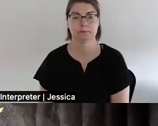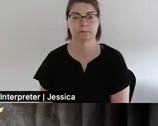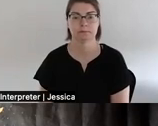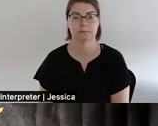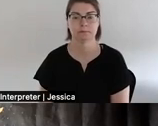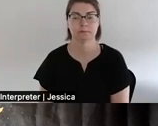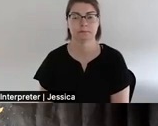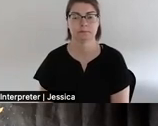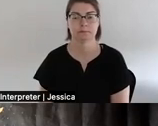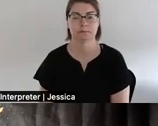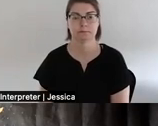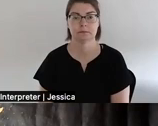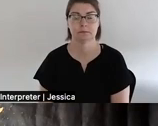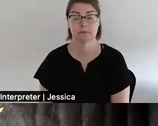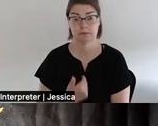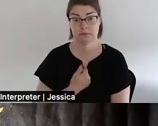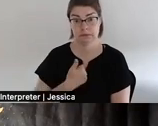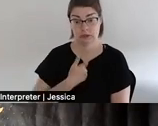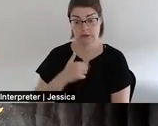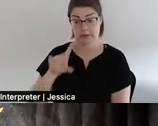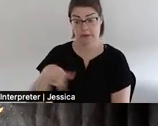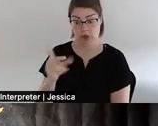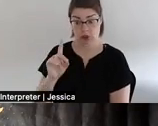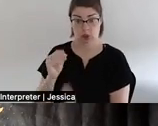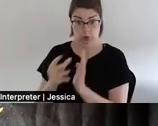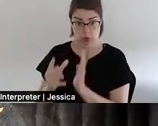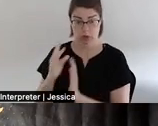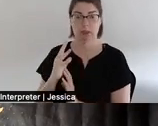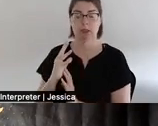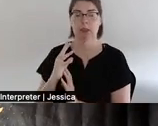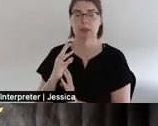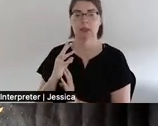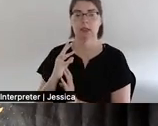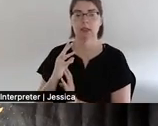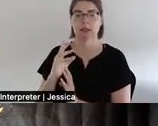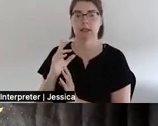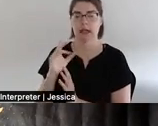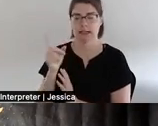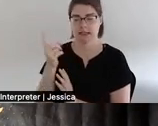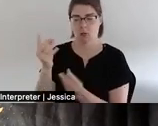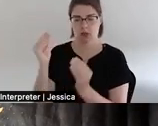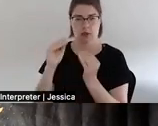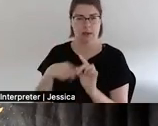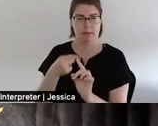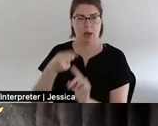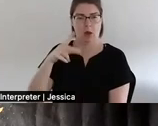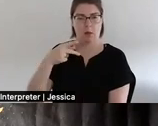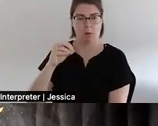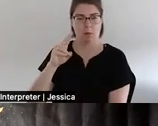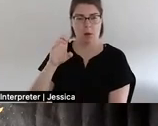The I was a doctoral student, I was introduced to Apollo Freddy. and